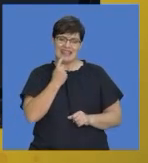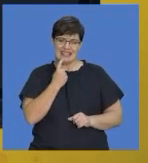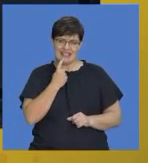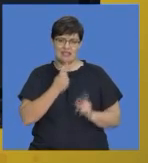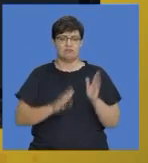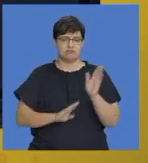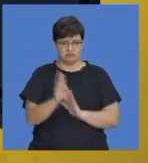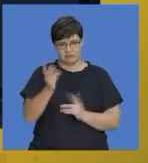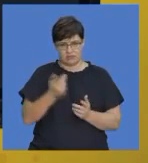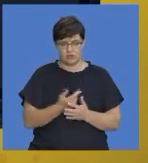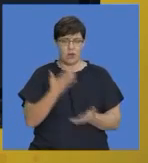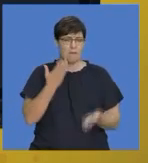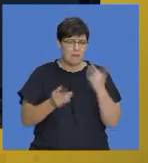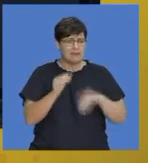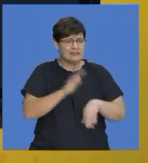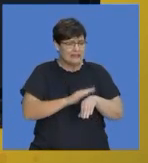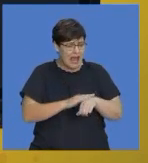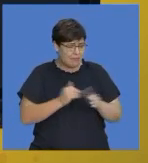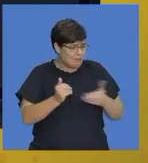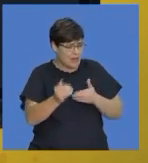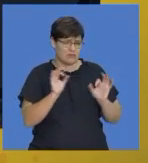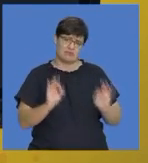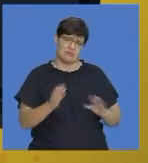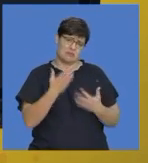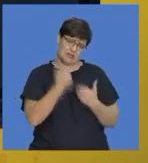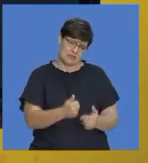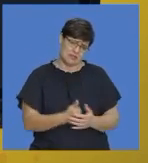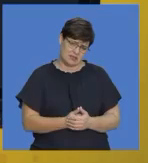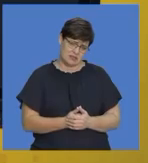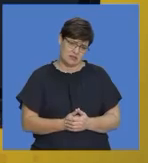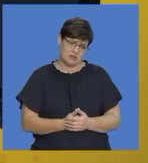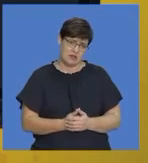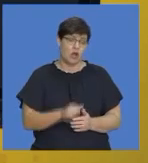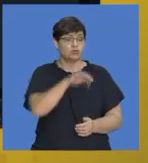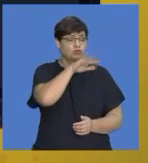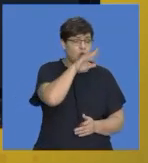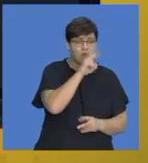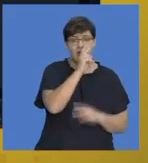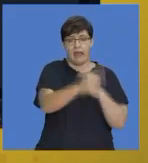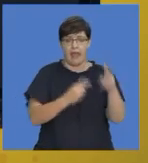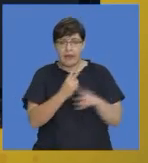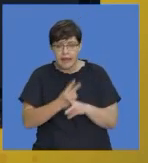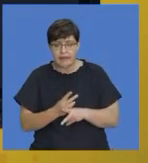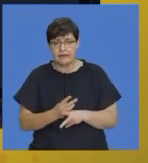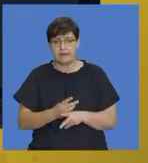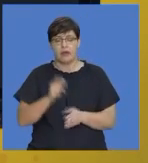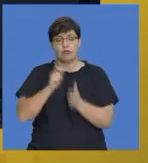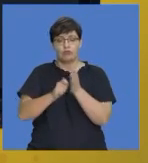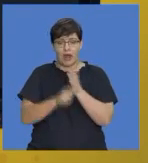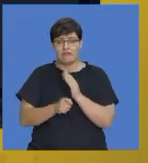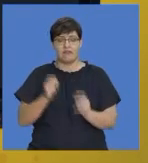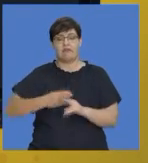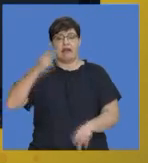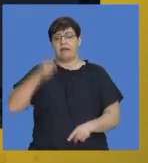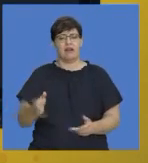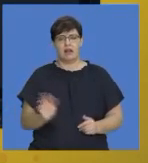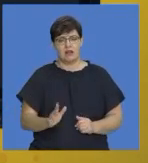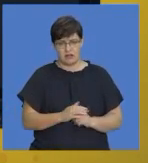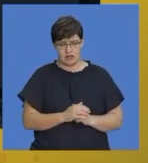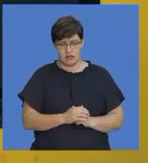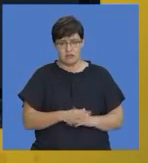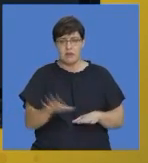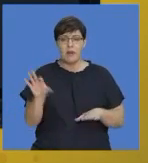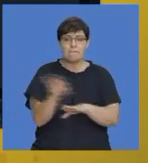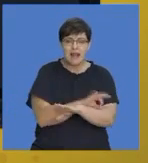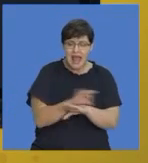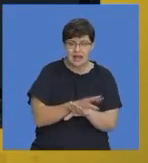effectively do not write out a draft and rewrite it as a final piece and make sure you plan effectively if you plan effectively